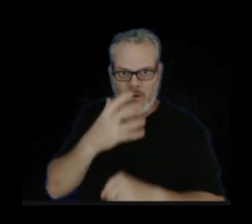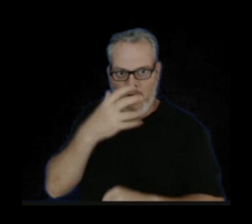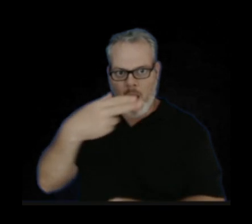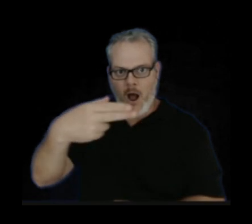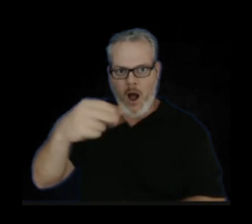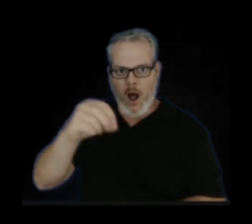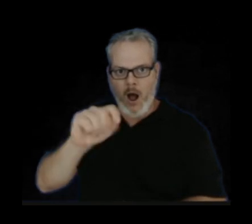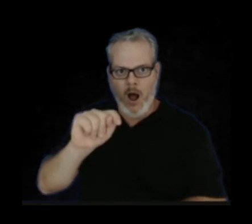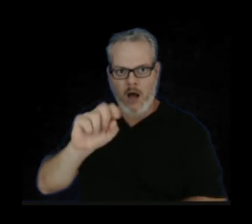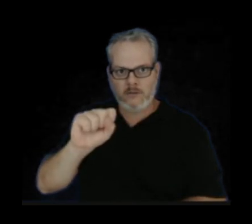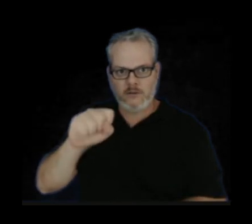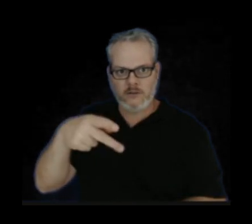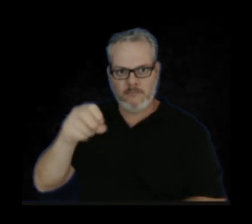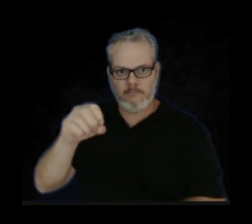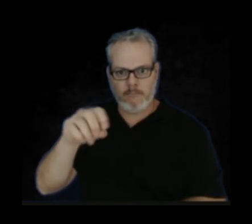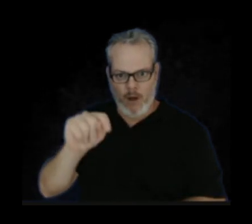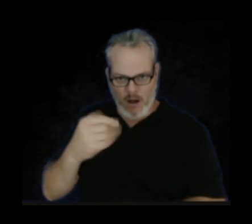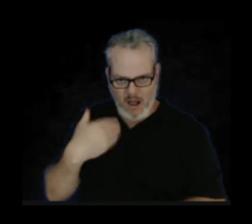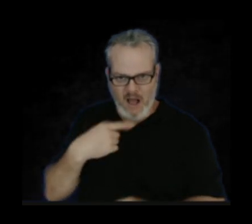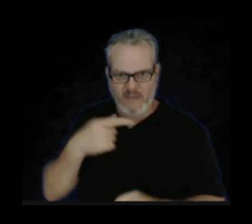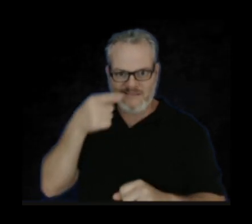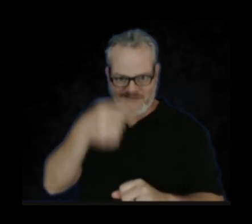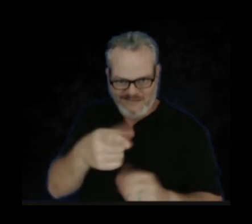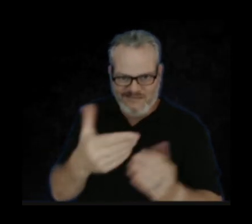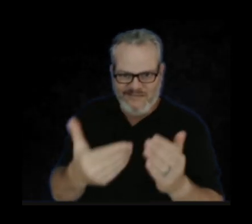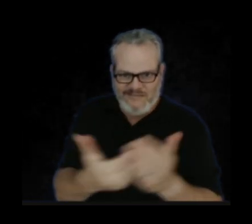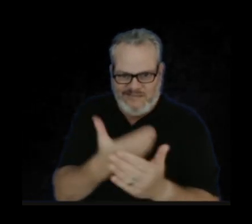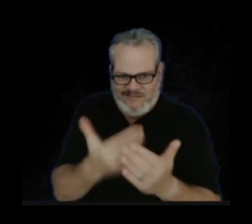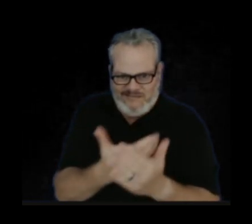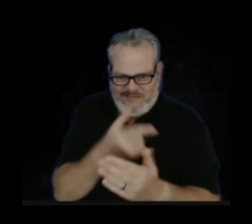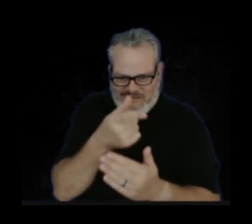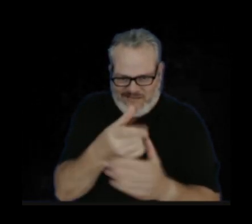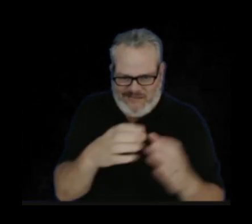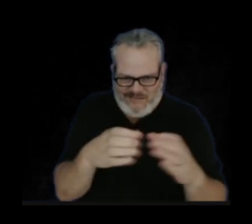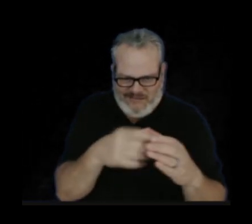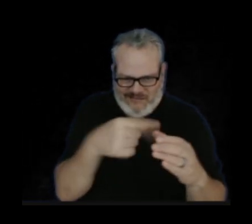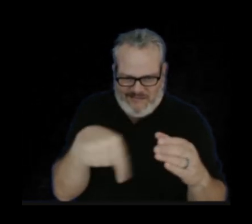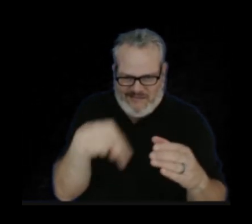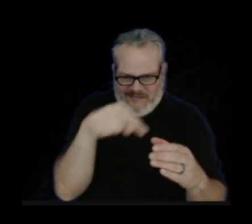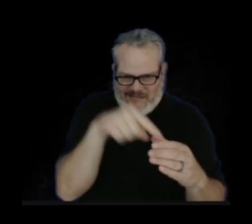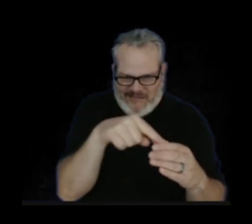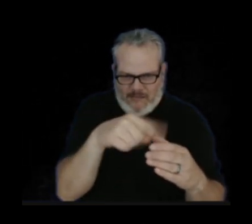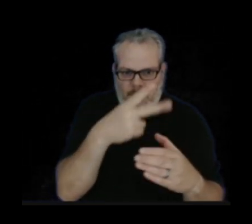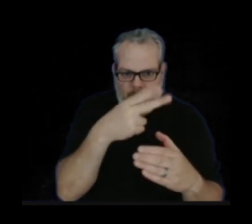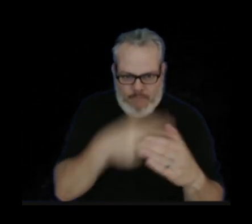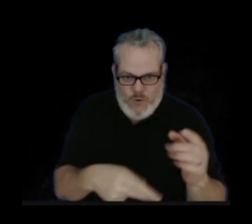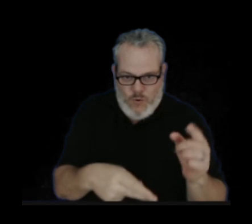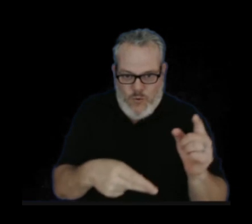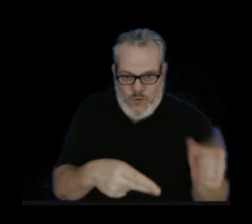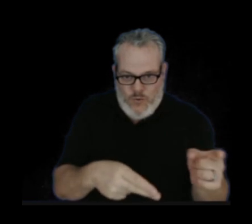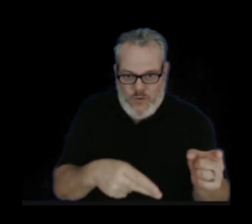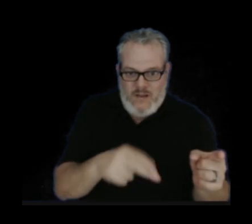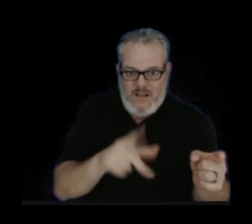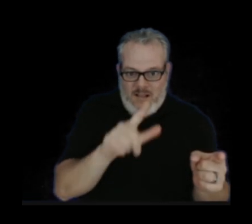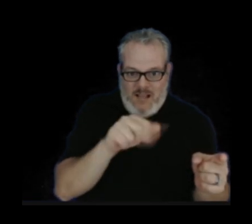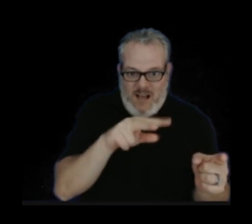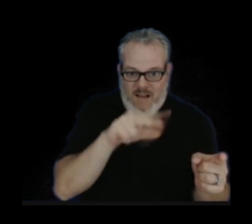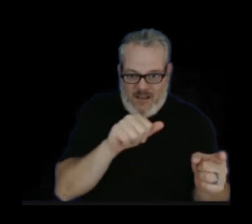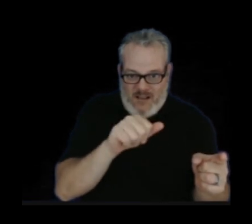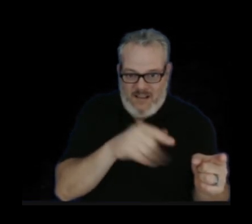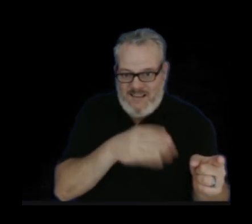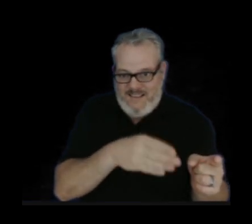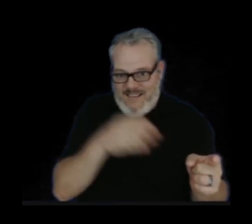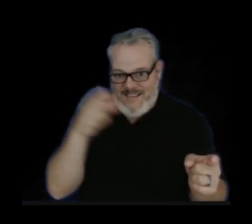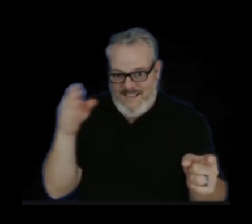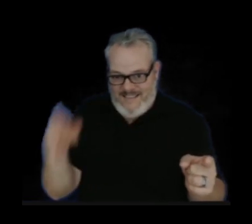But there are some pads of lava still emerging from the lower fissures on the Powell crater floor. And you may